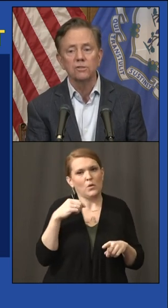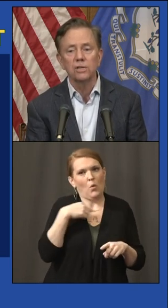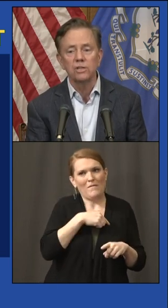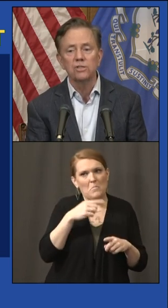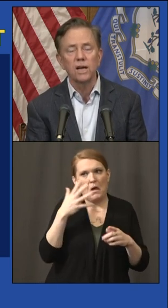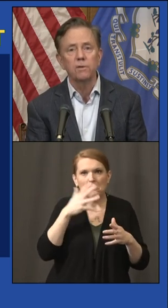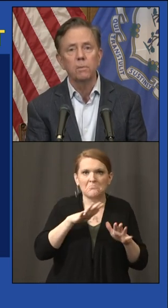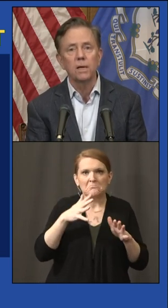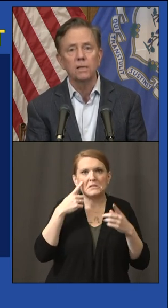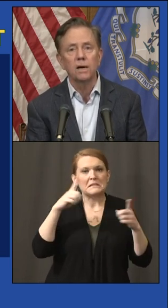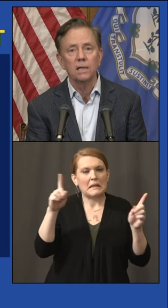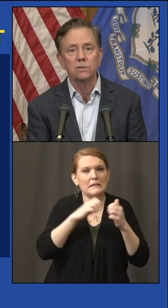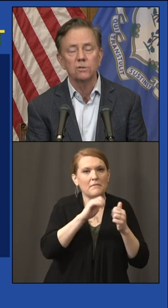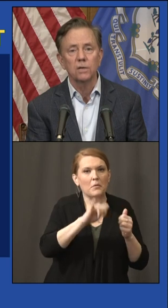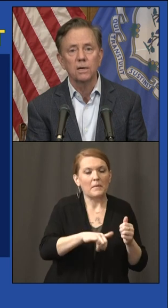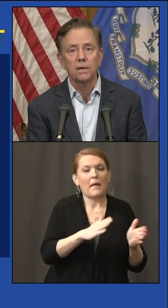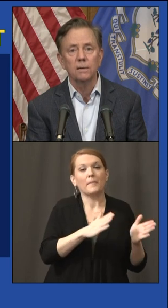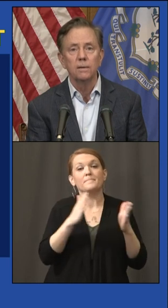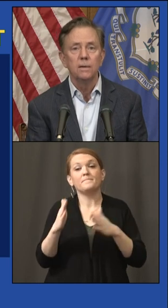Childcare, $67 million.